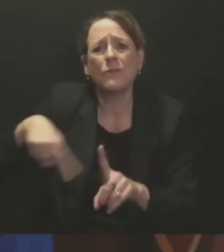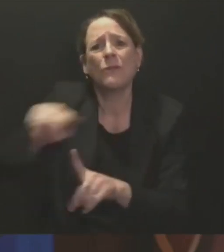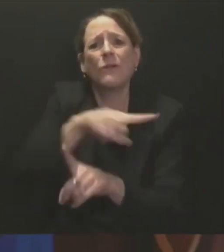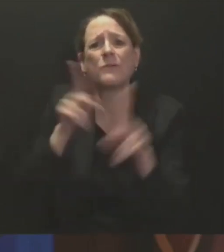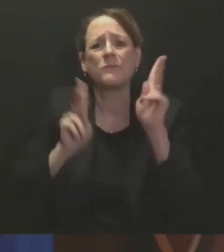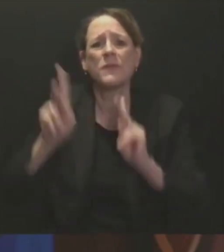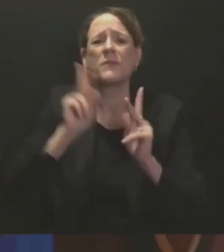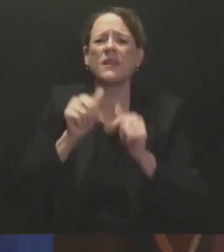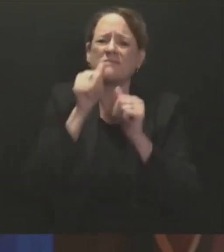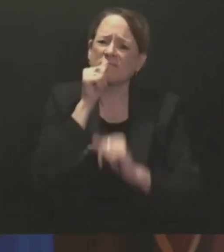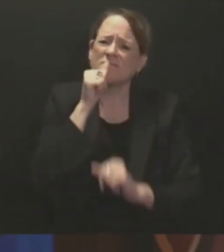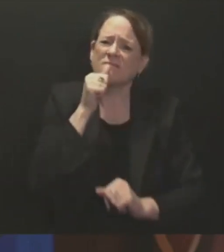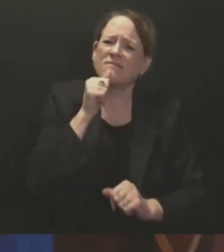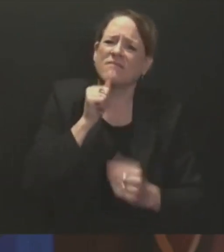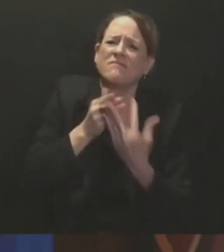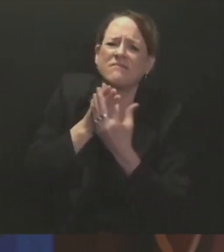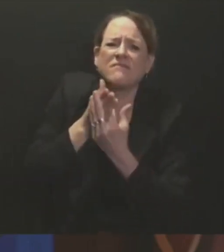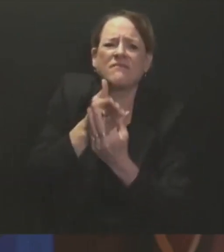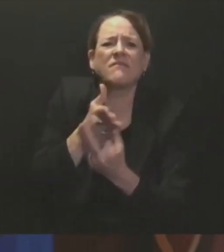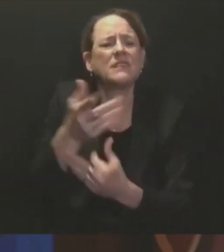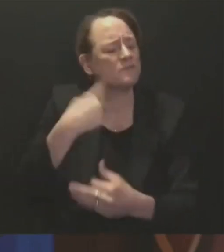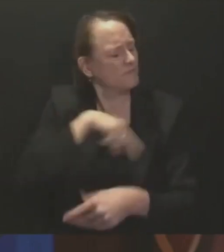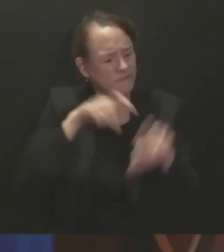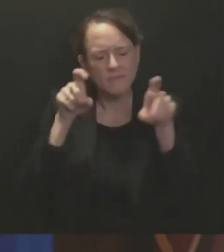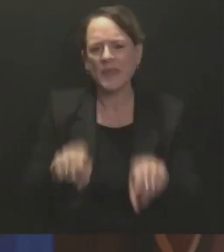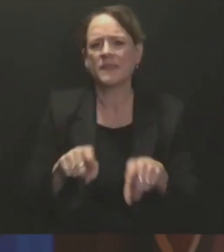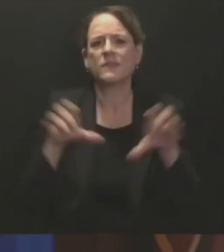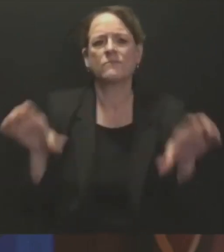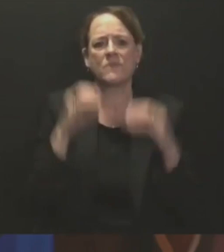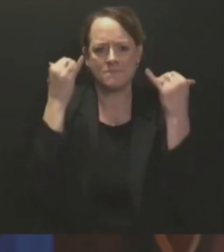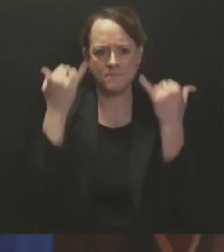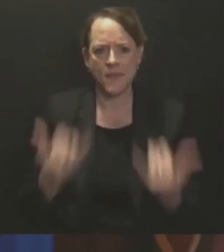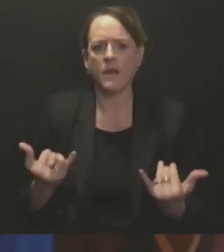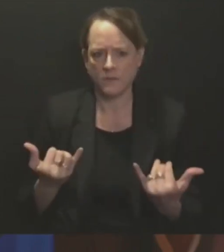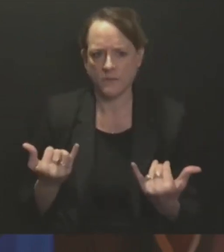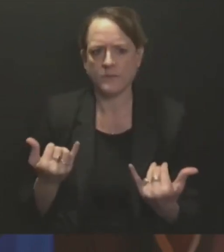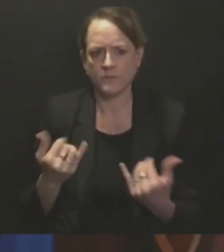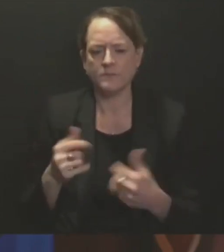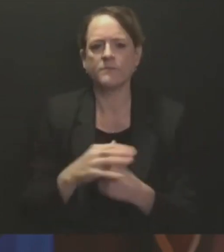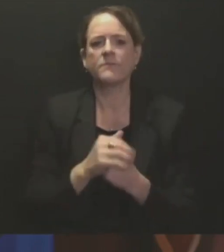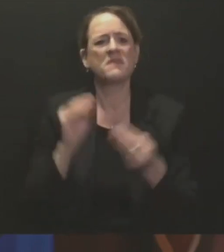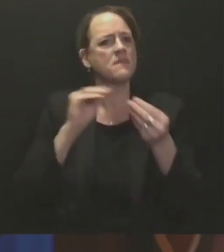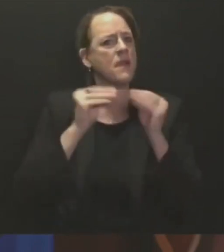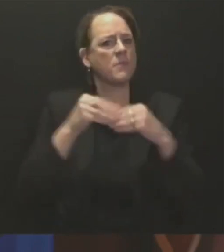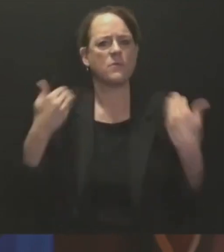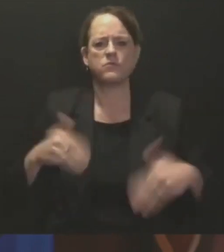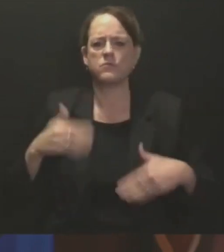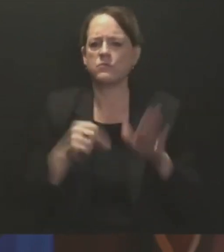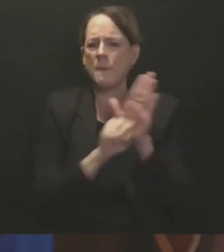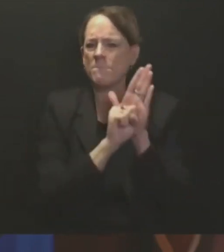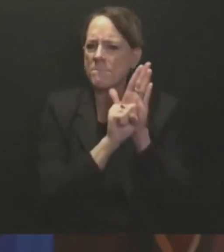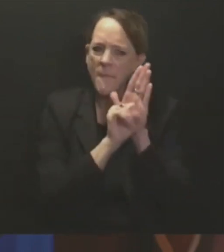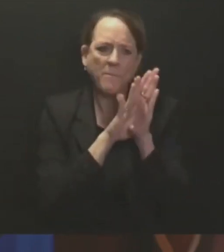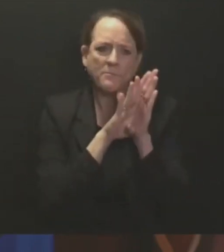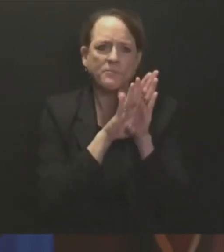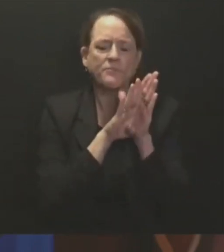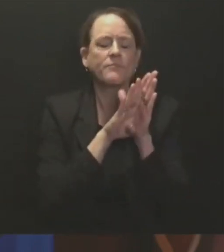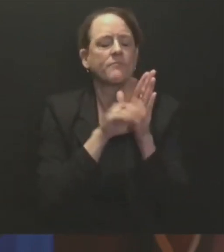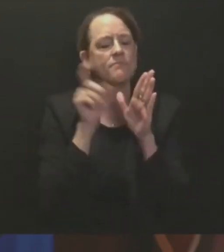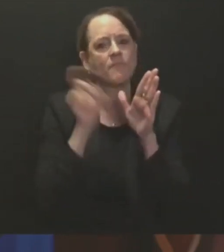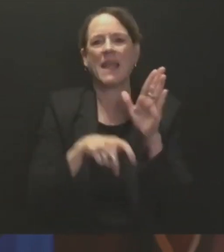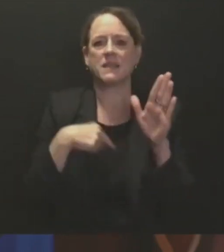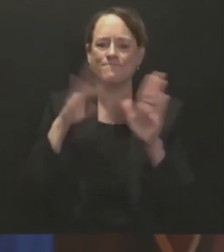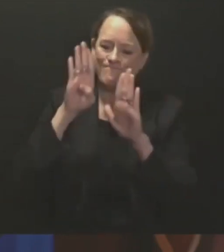economy cannot bounce back until we contain this virus. So tonight, I have signed Executive Order